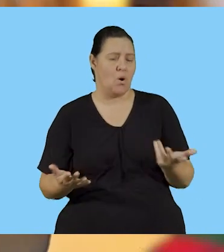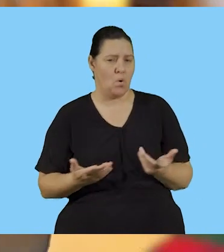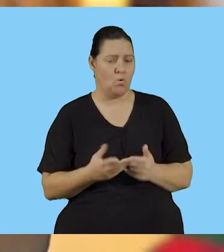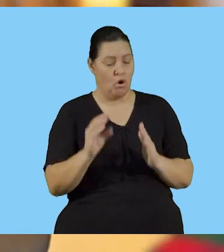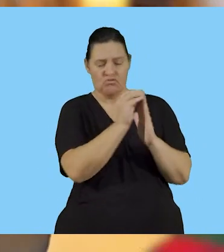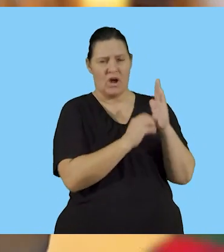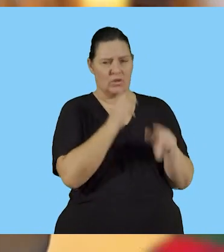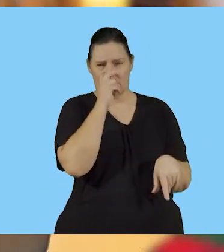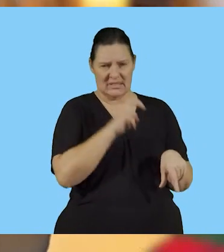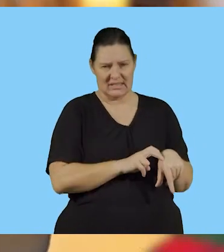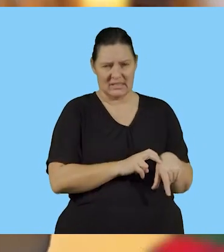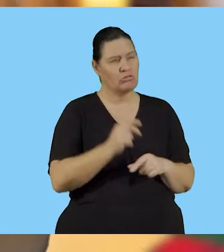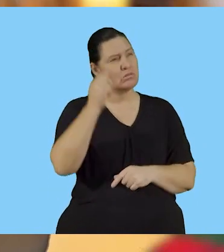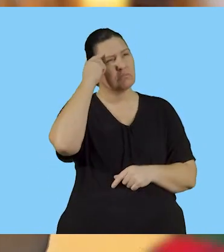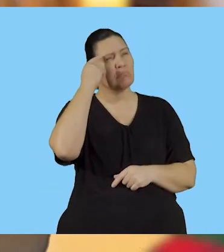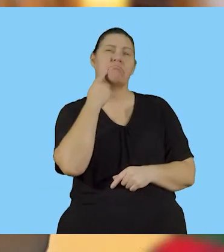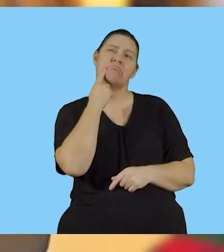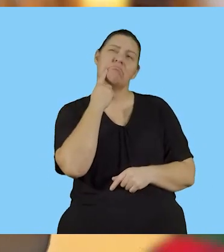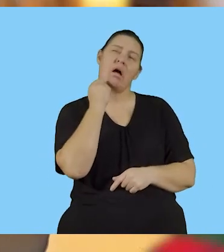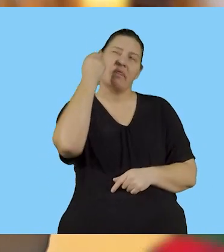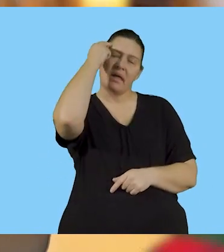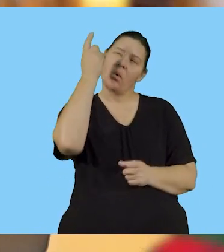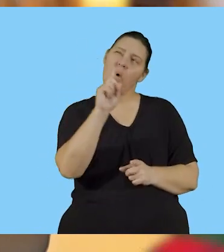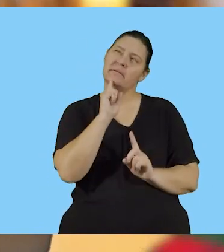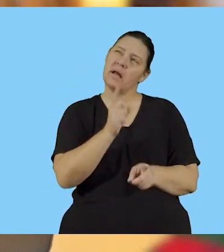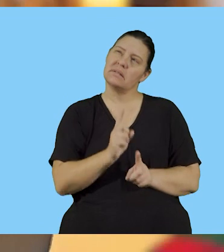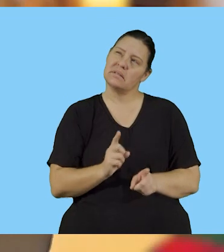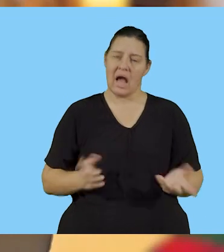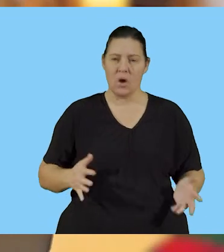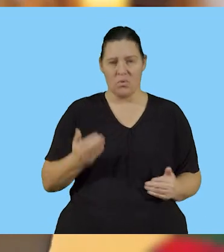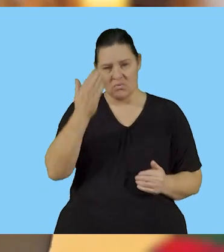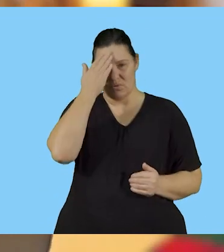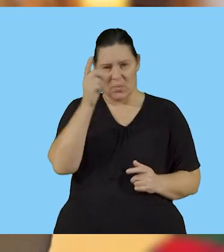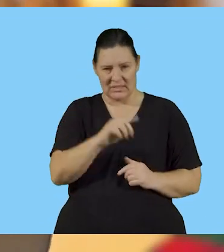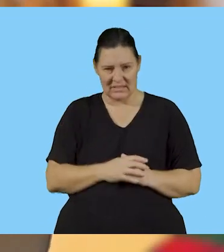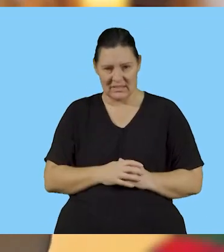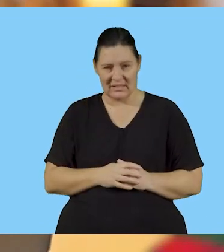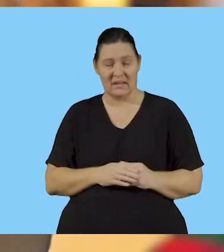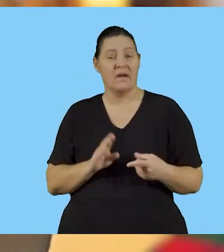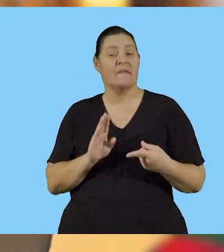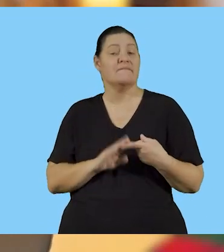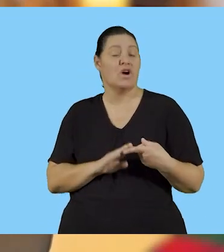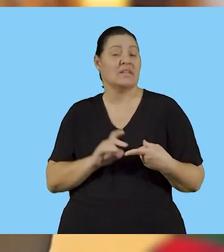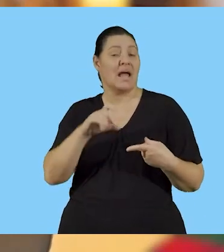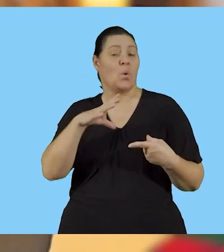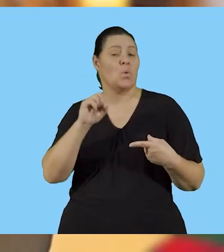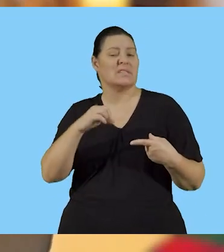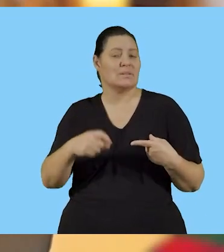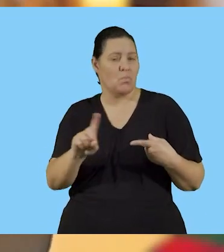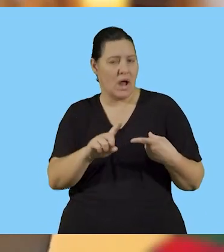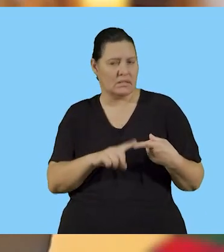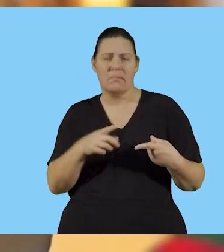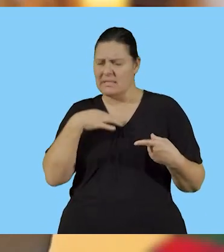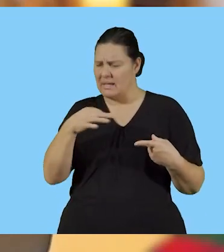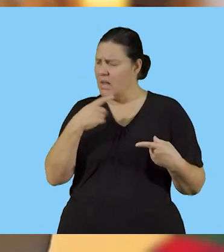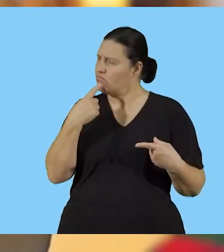brain. You don't have to write them down because it's just a quick revision to remind us how much you know on this topic. So the first one, what is an